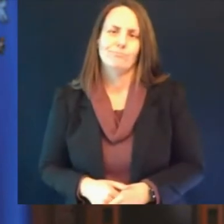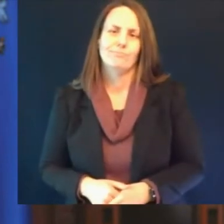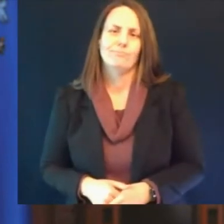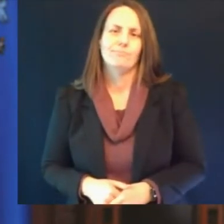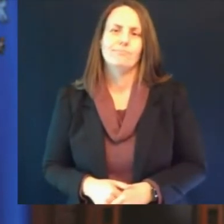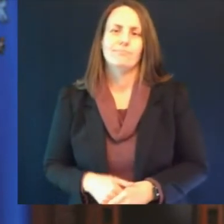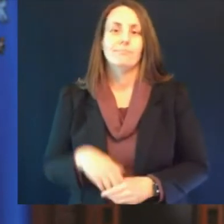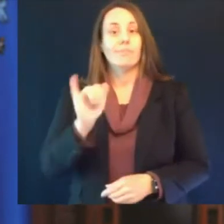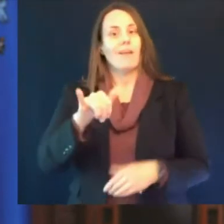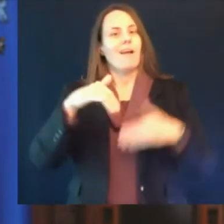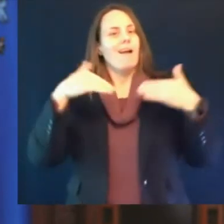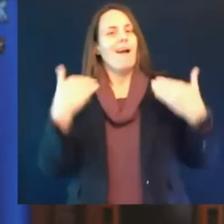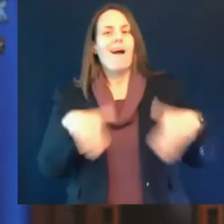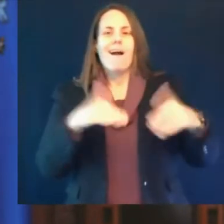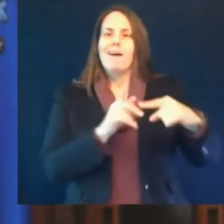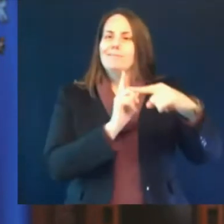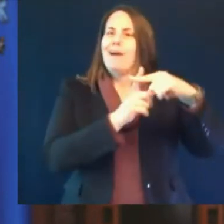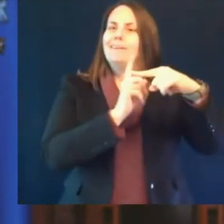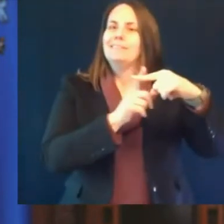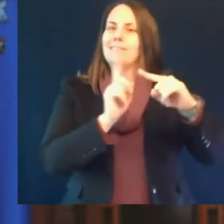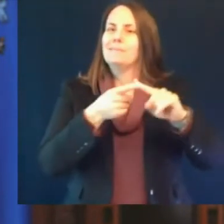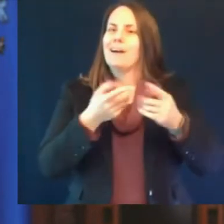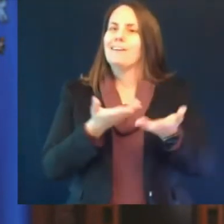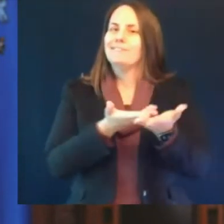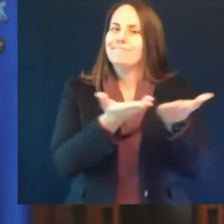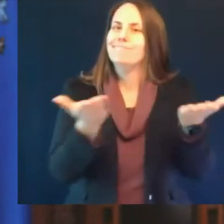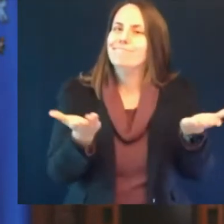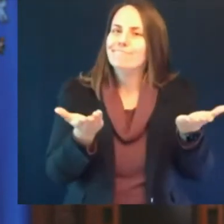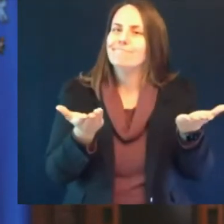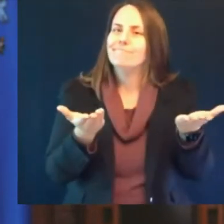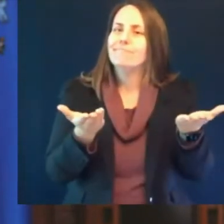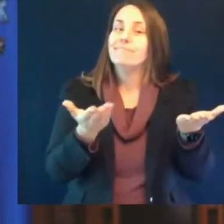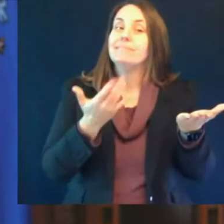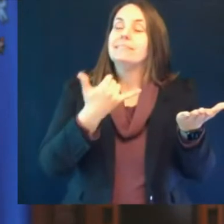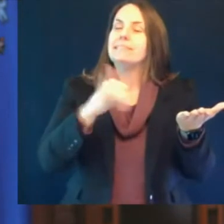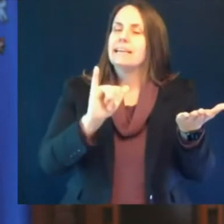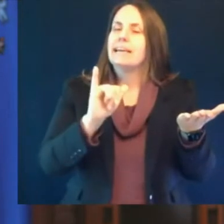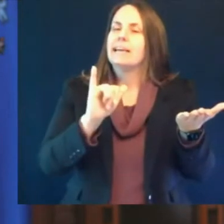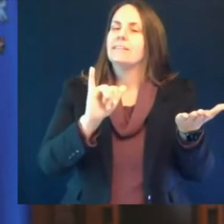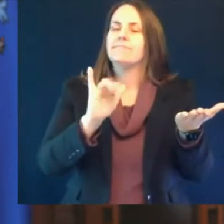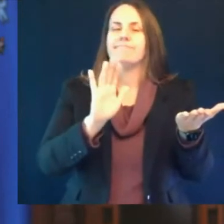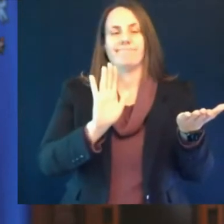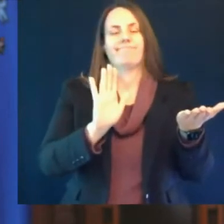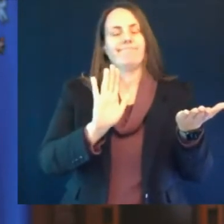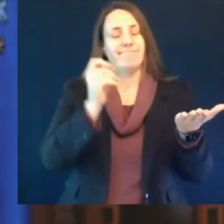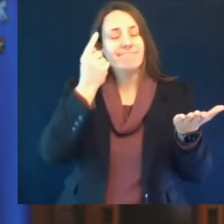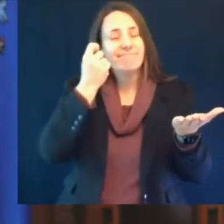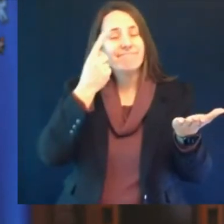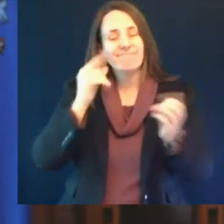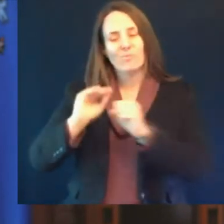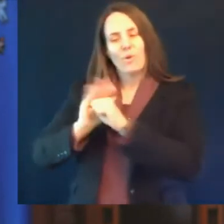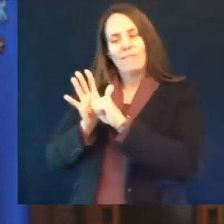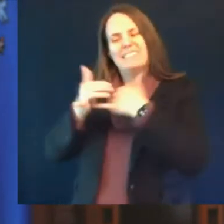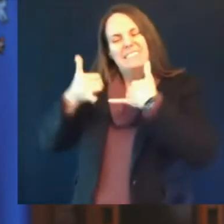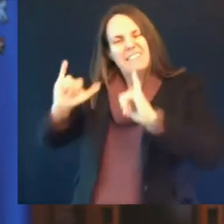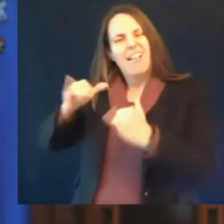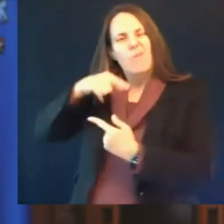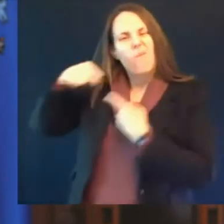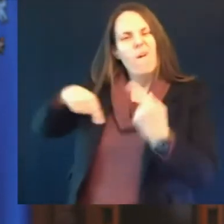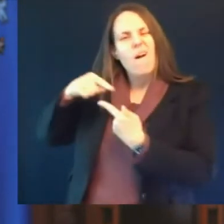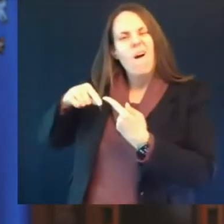that we are not out of the woods just yet over the last month covet 19 cases have doubled statewide